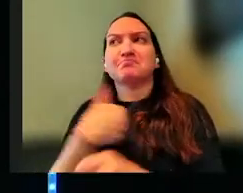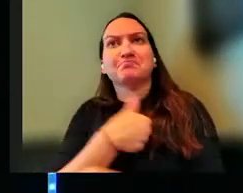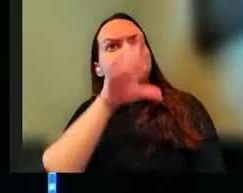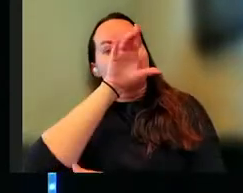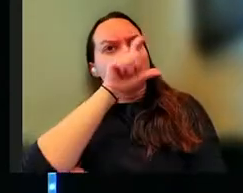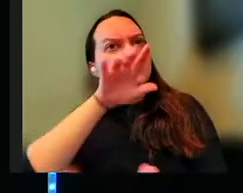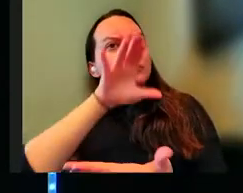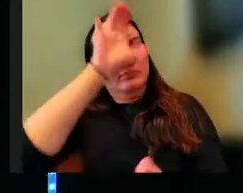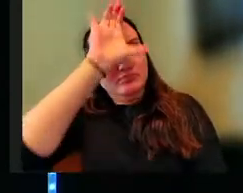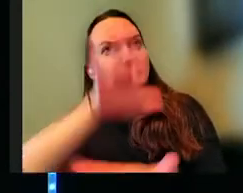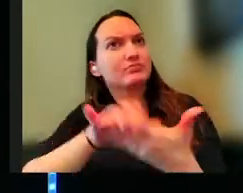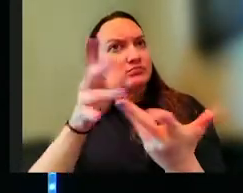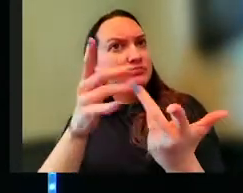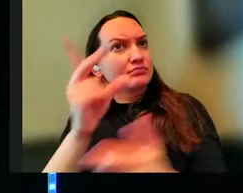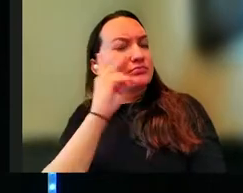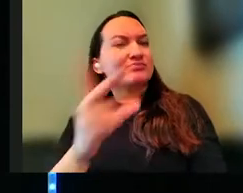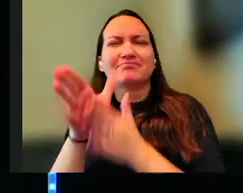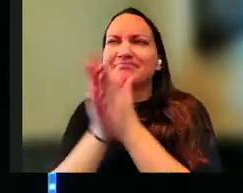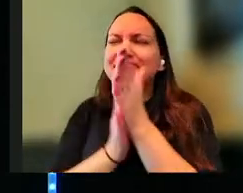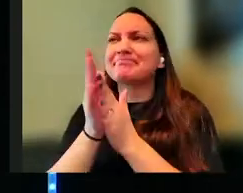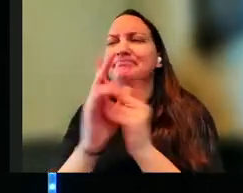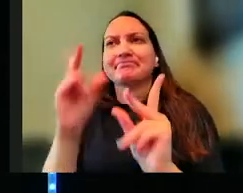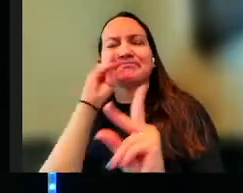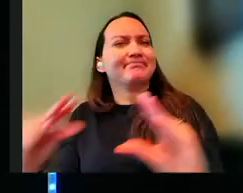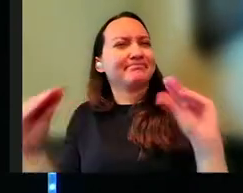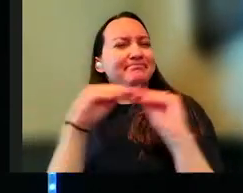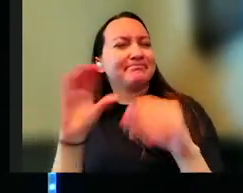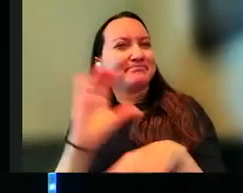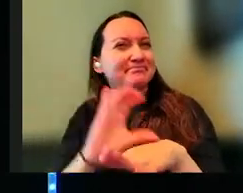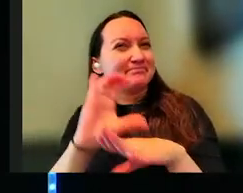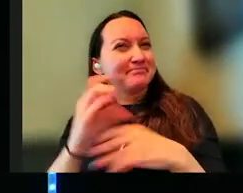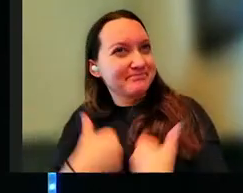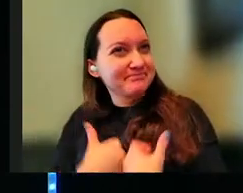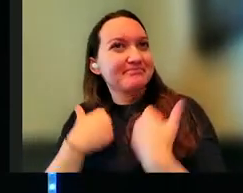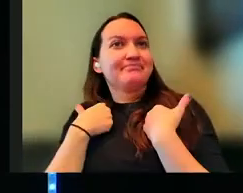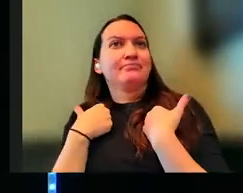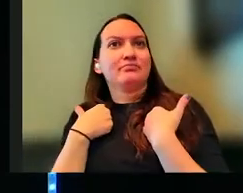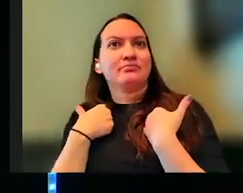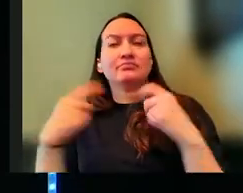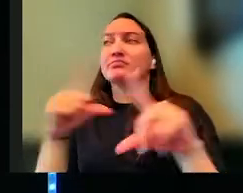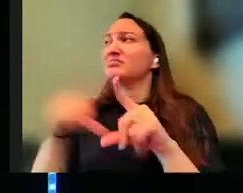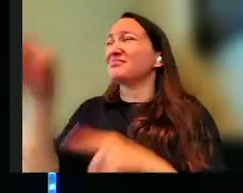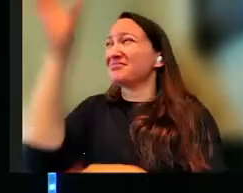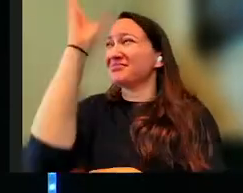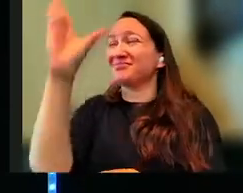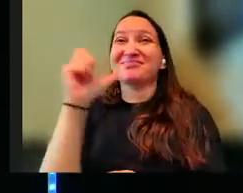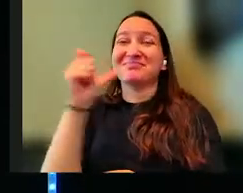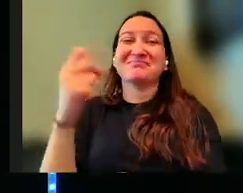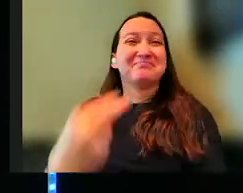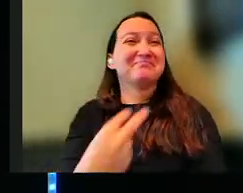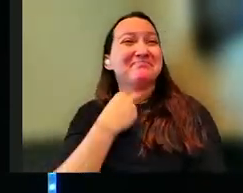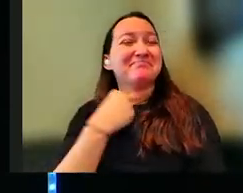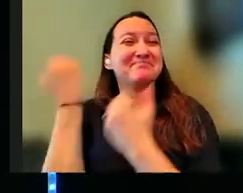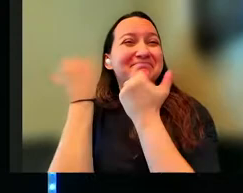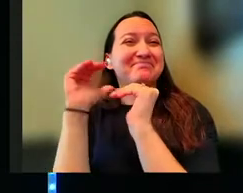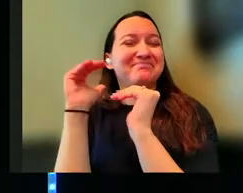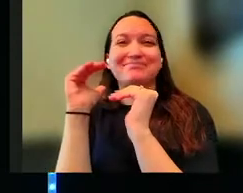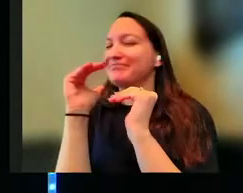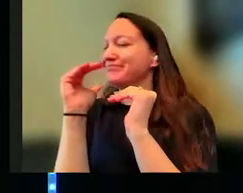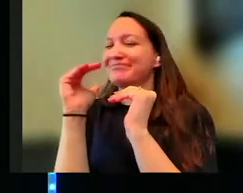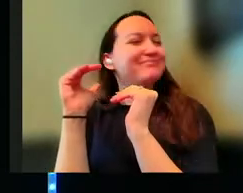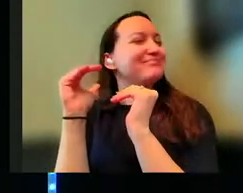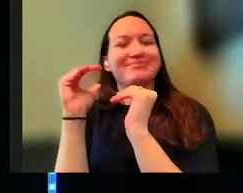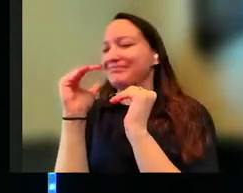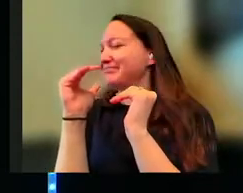want to see that. We want to strive to see that more in our church, in our lives. But God is not boxed up. God can also work in the very